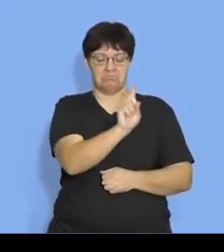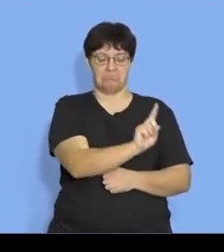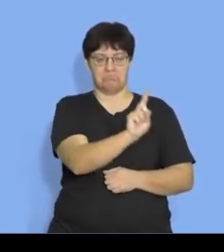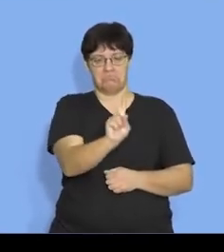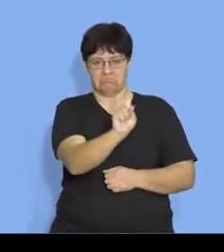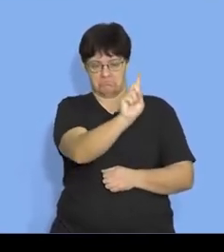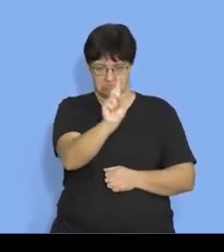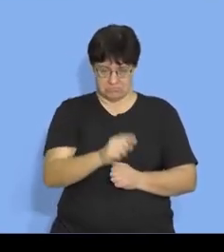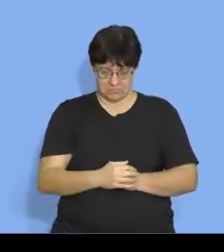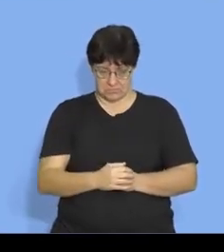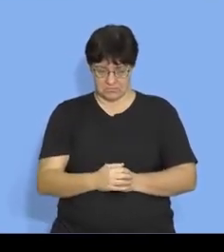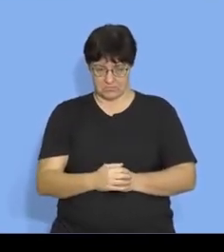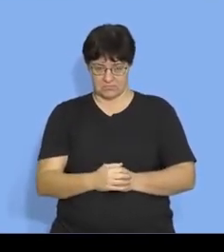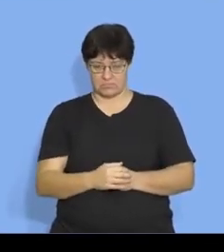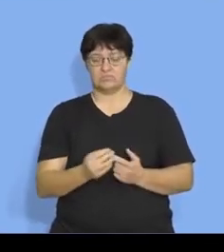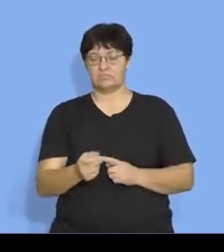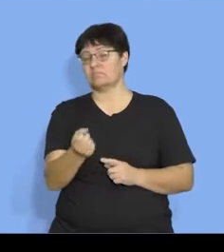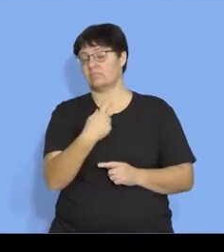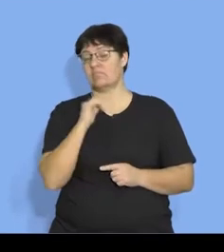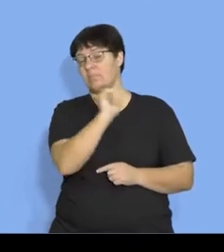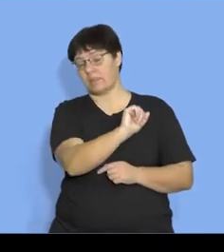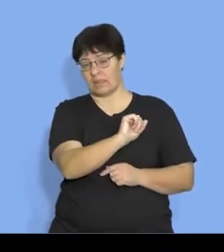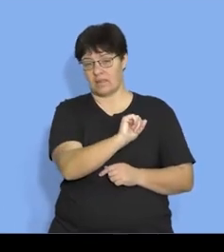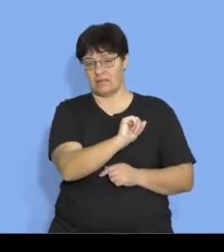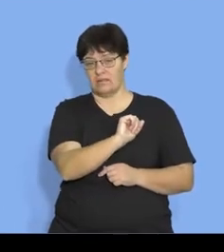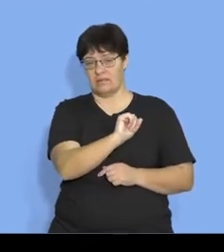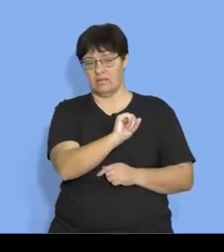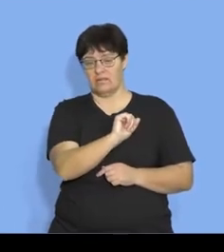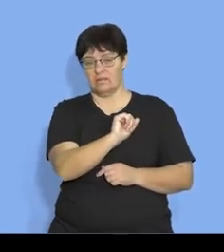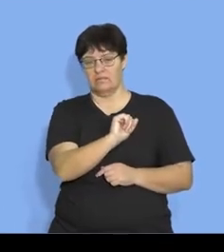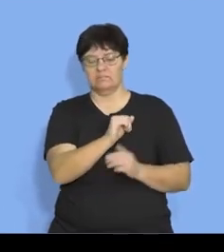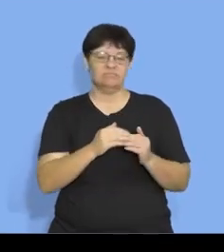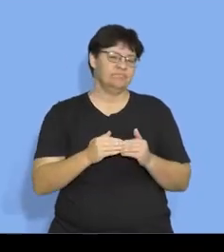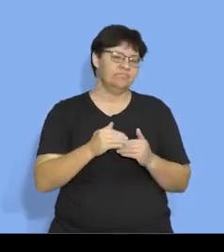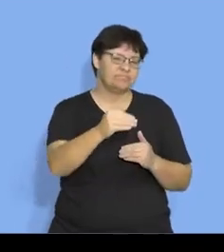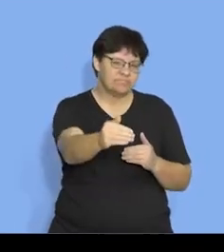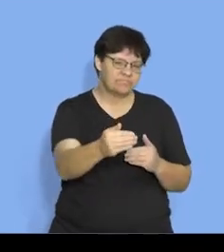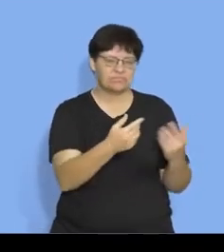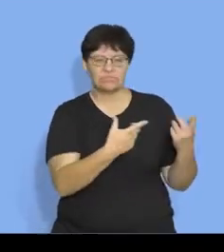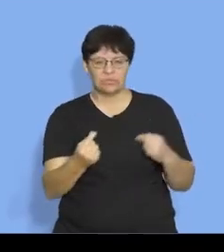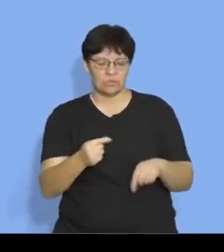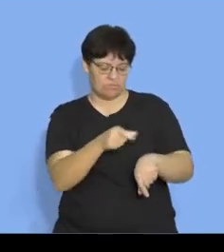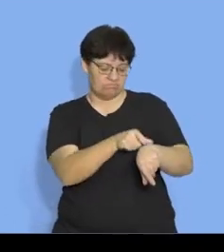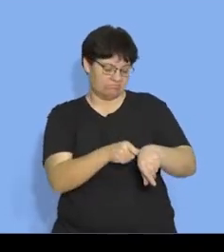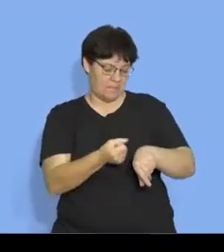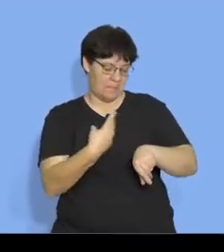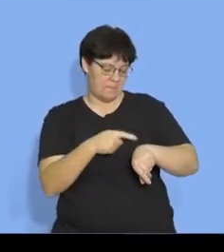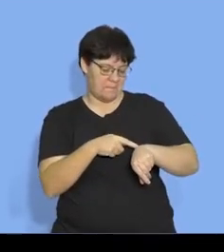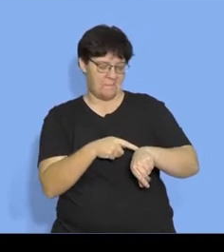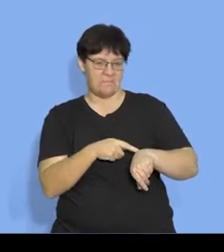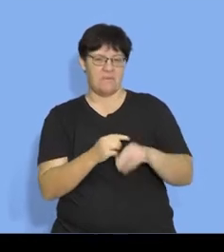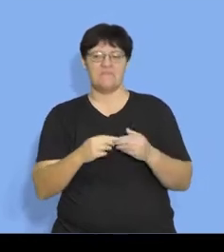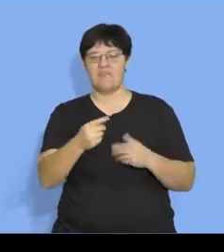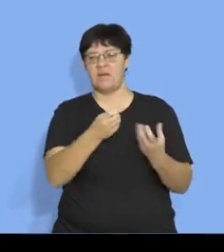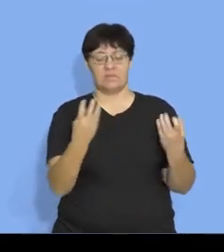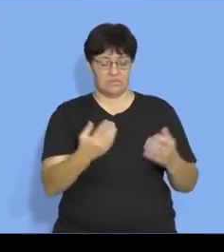me her little she did a walk she sent me her distance thingy that her fitness tracker gave her so here